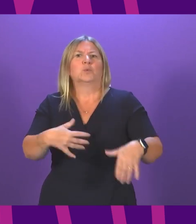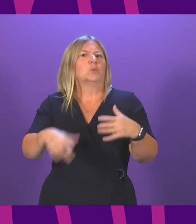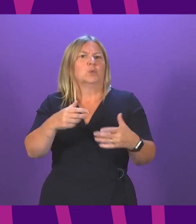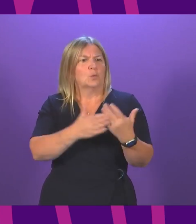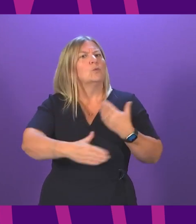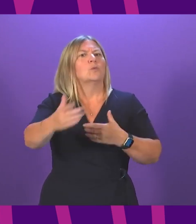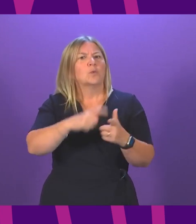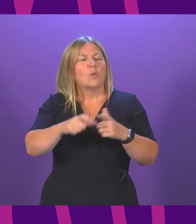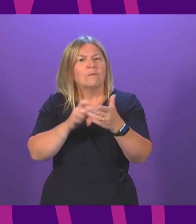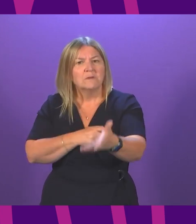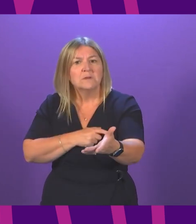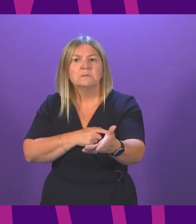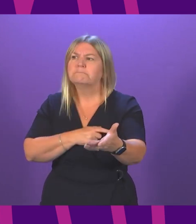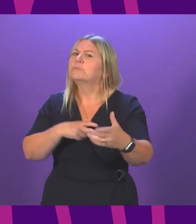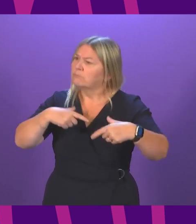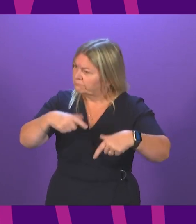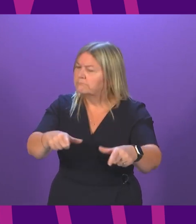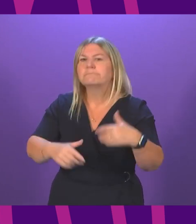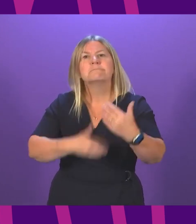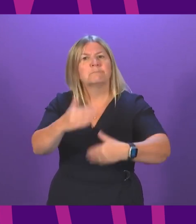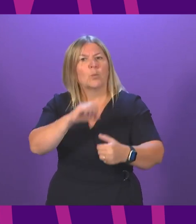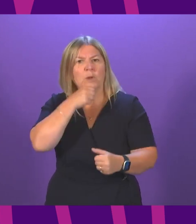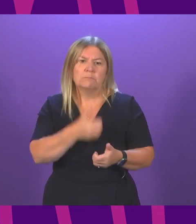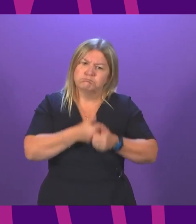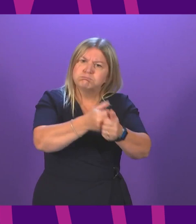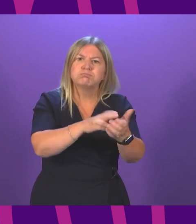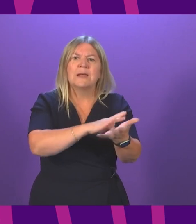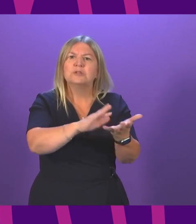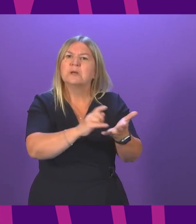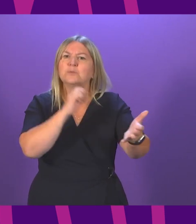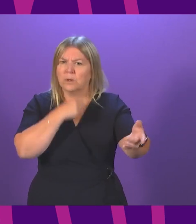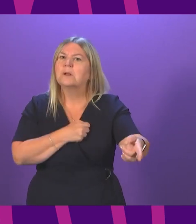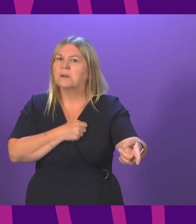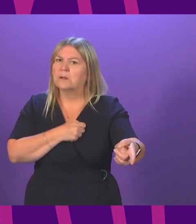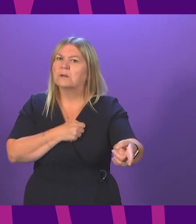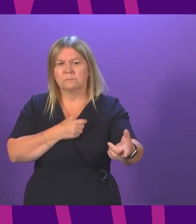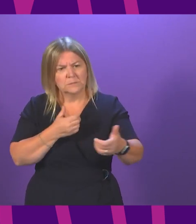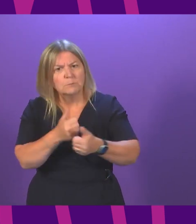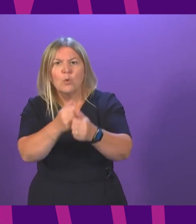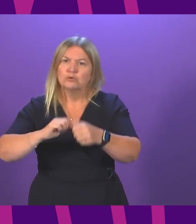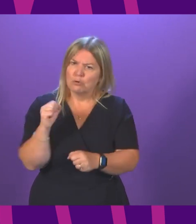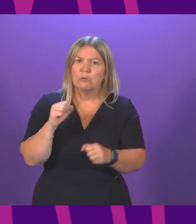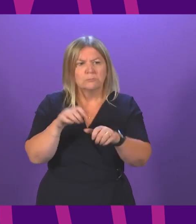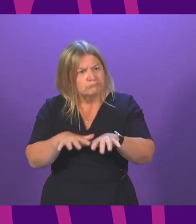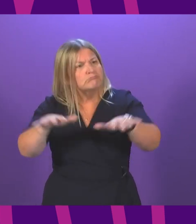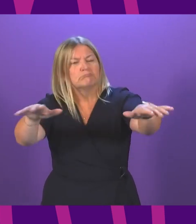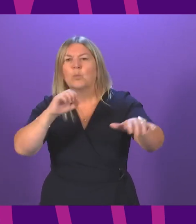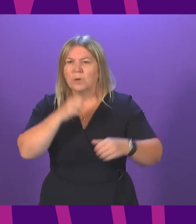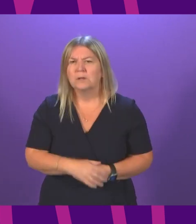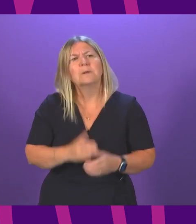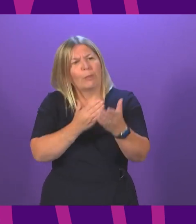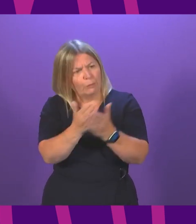what needs to be done to take the decisions to support the NHS and to support the country to get through this COVID crisis. That's the